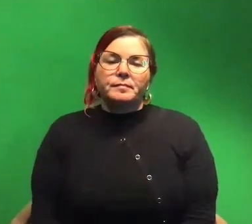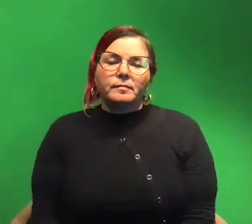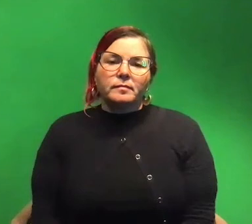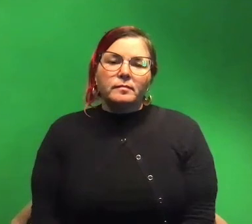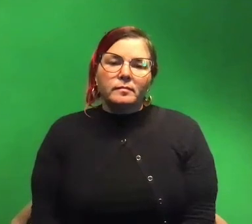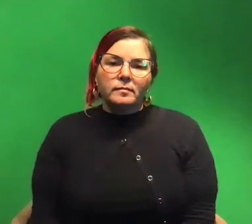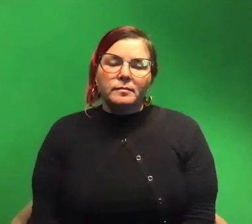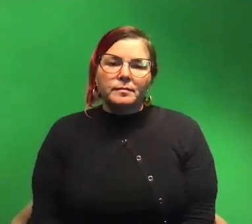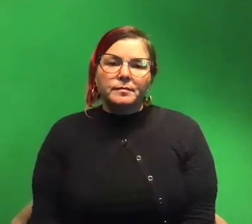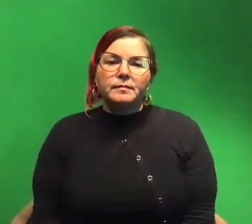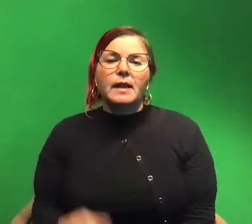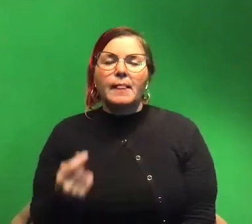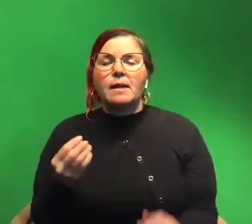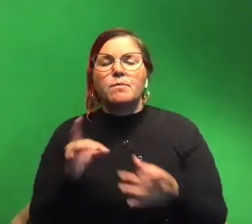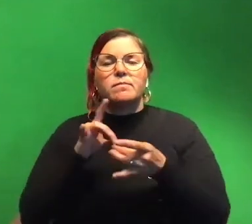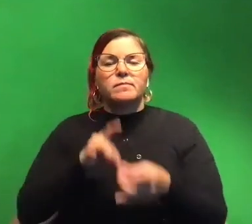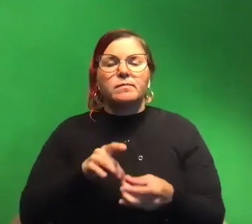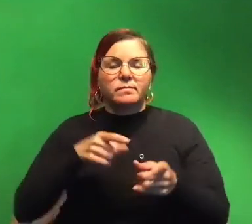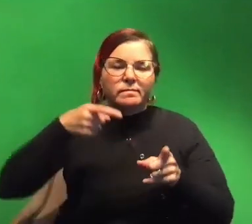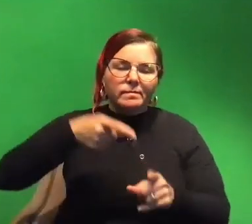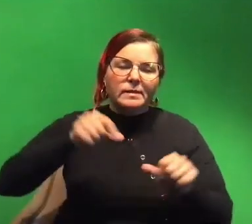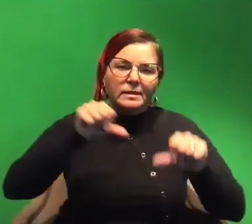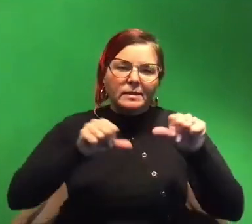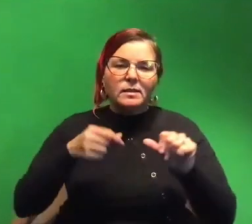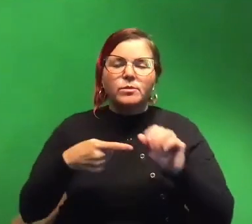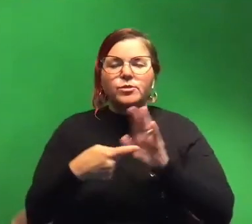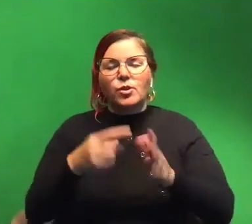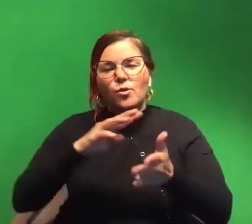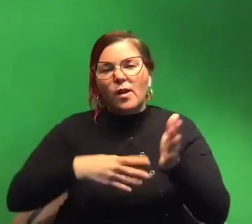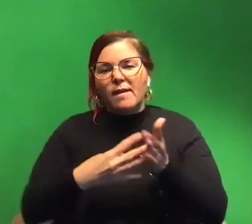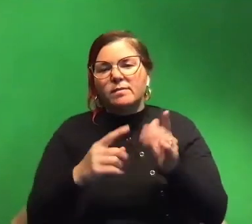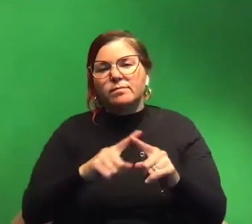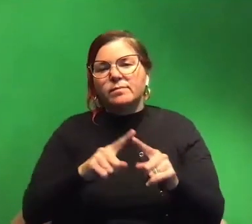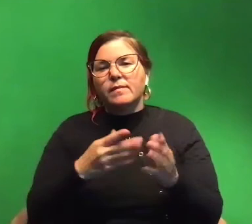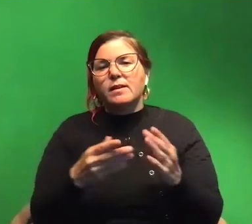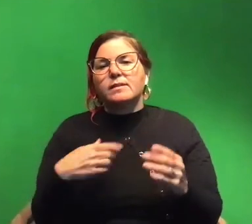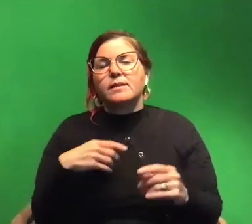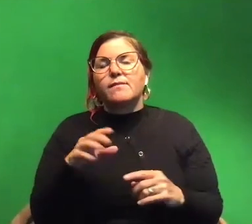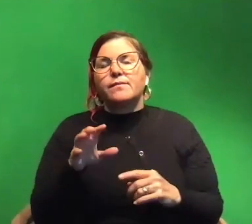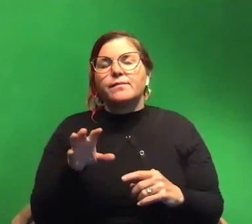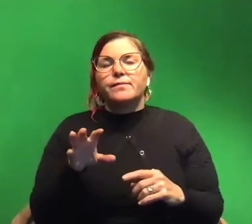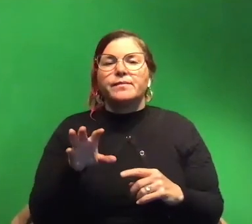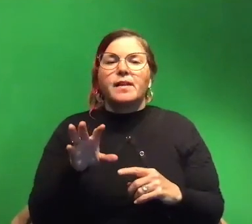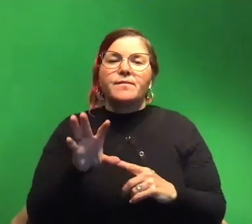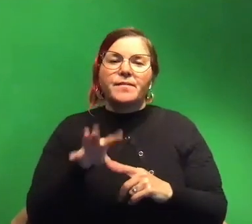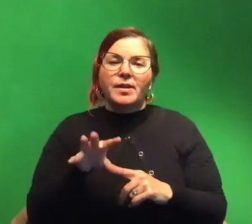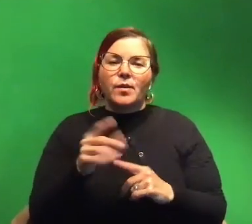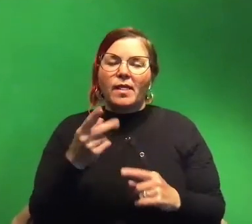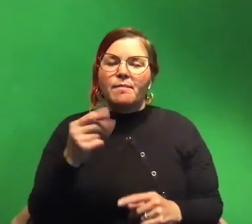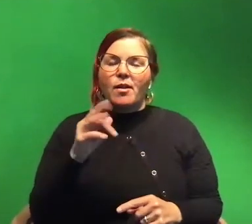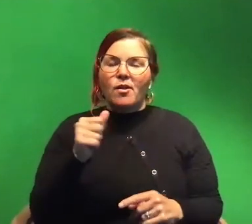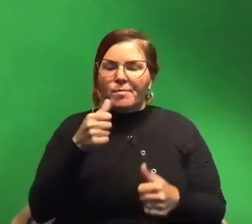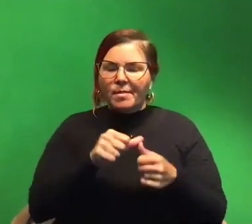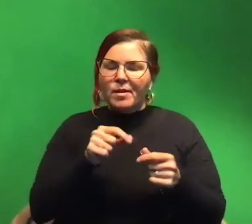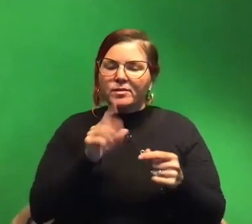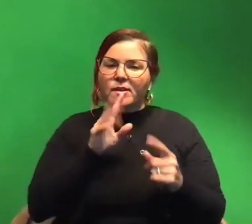a little bit more sciencey i'm going to show some graphs and stuff i do have a video of one of the parallel doing their weird little behavior